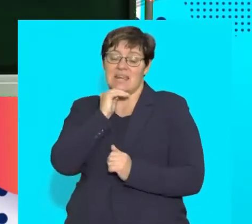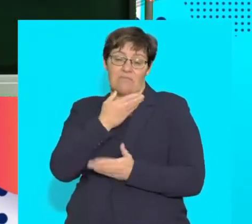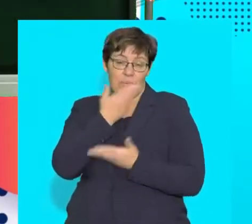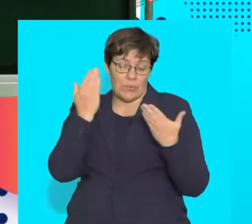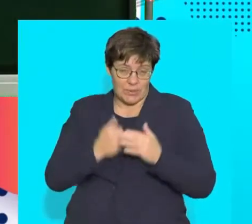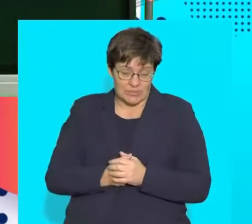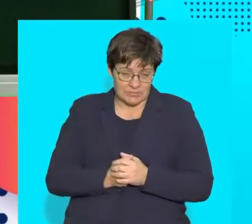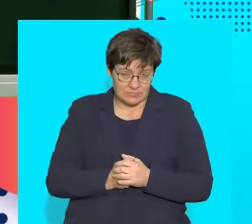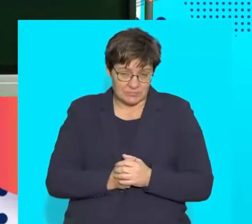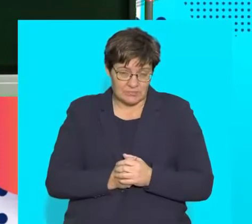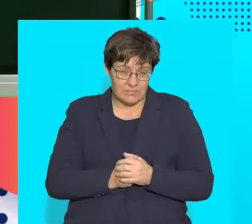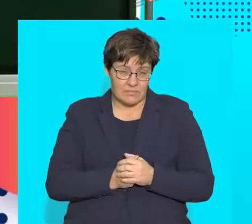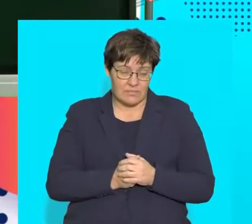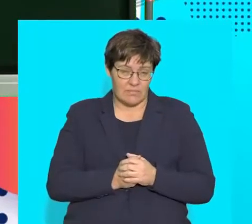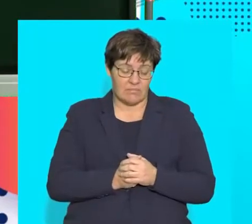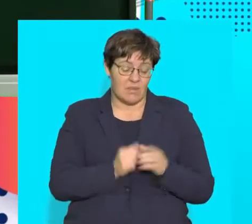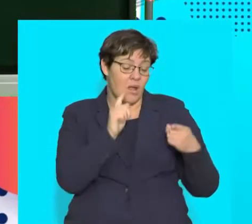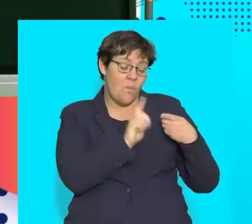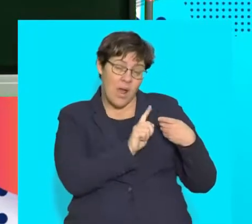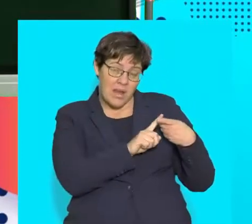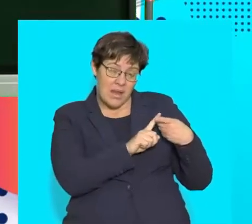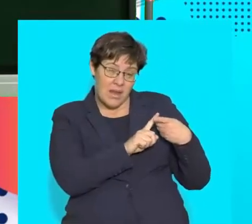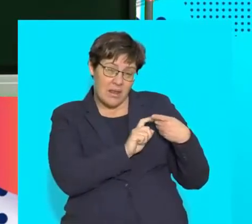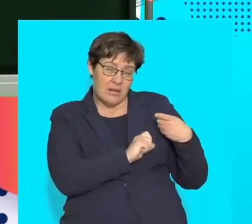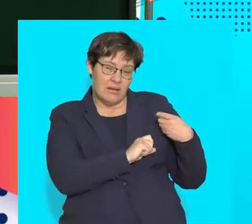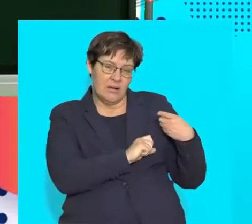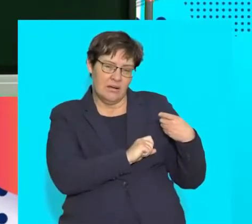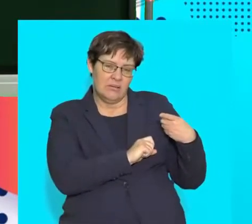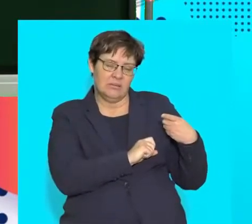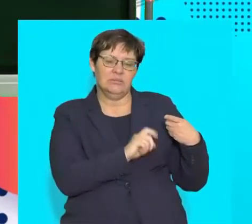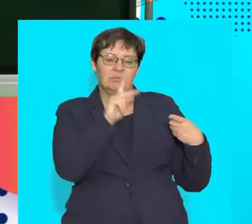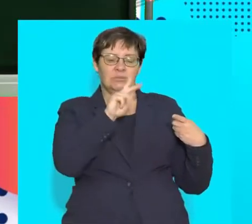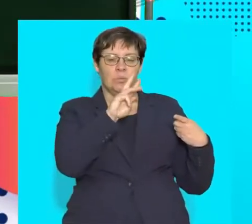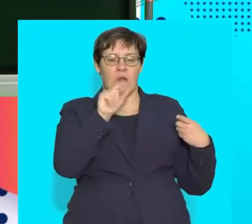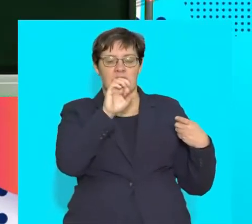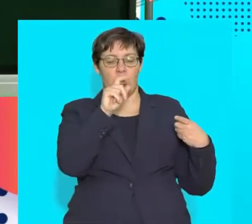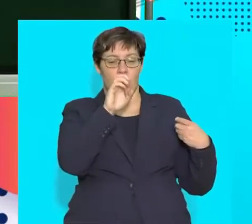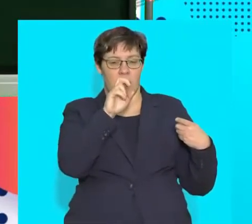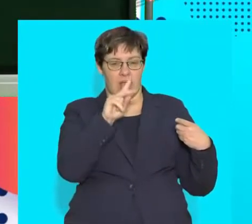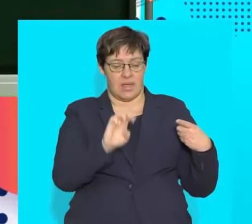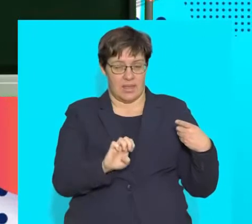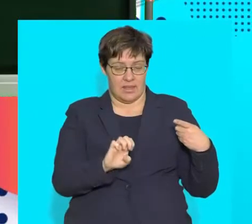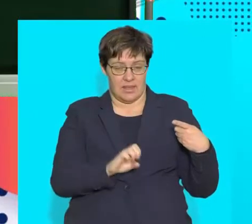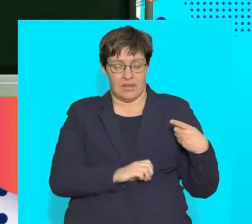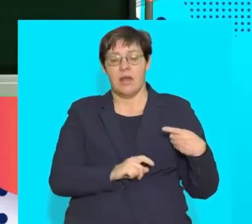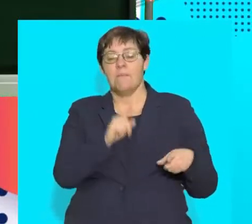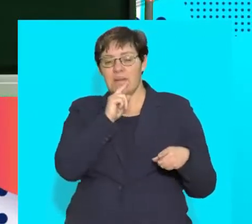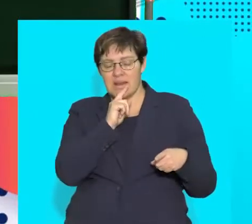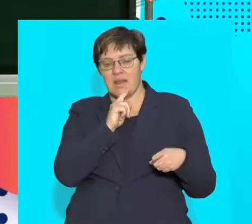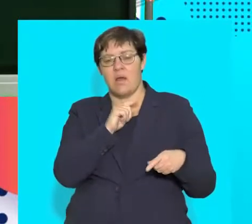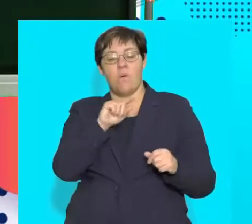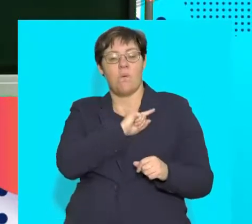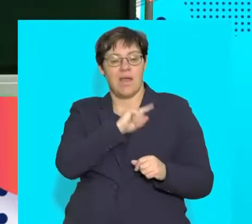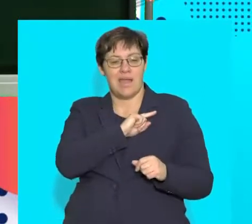carbohydrates and proteins. The one disorder that we referred to was kwashioka. And kwashioka is a